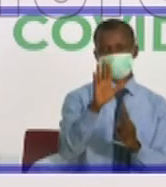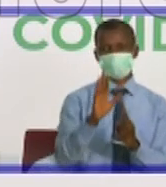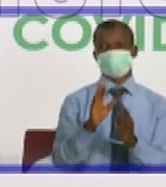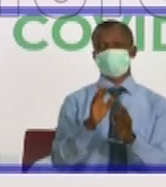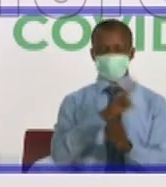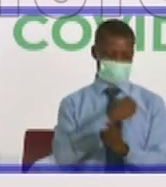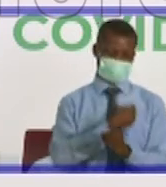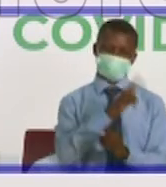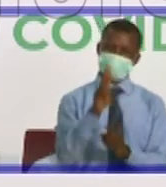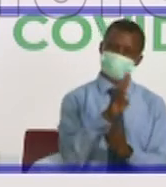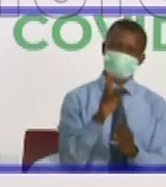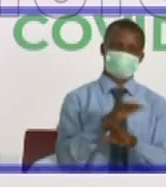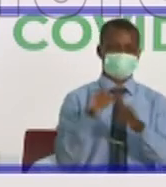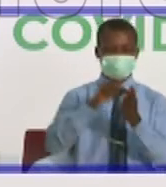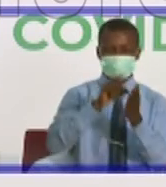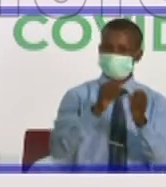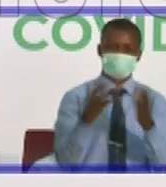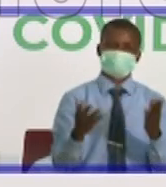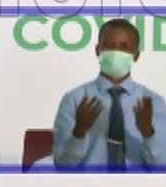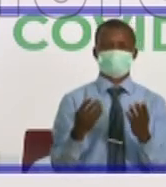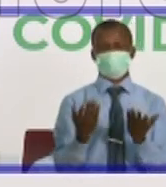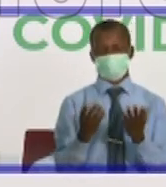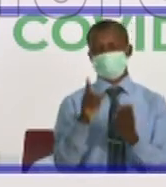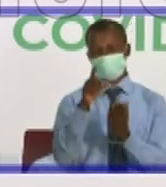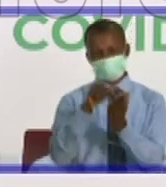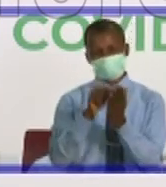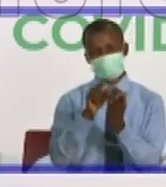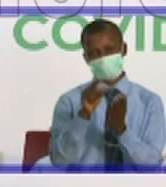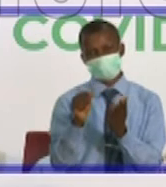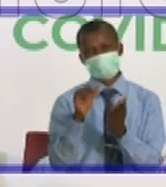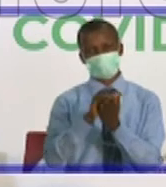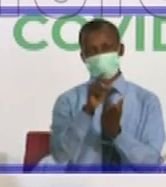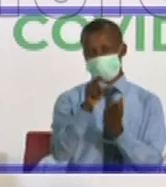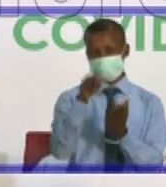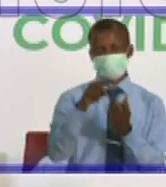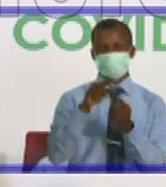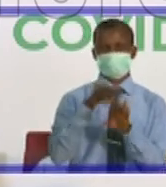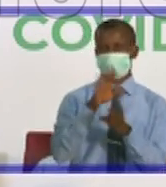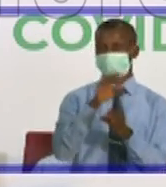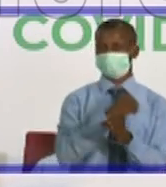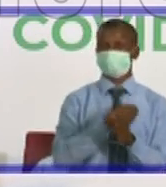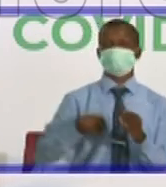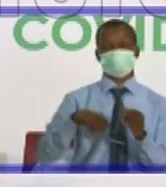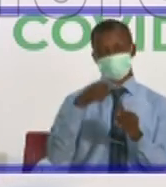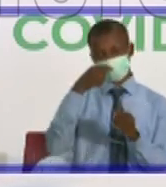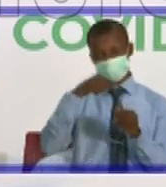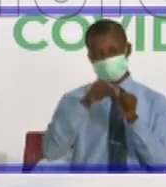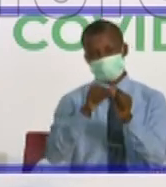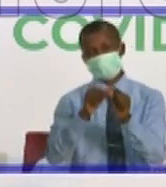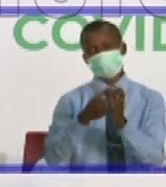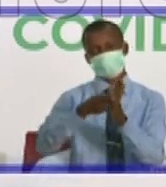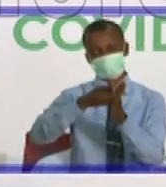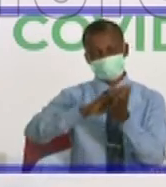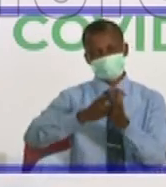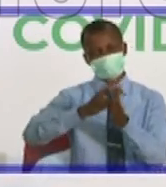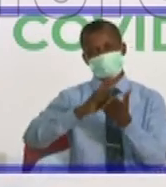We will print as many as you need in your own context. We will keep reviewing, not just us, but